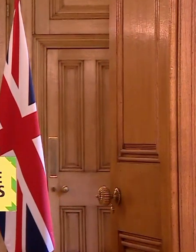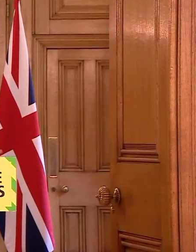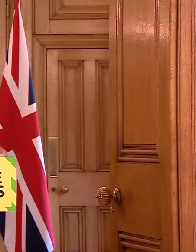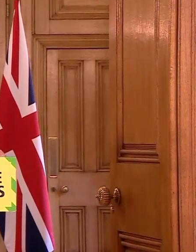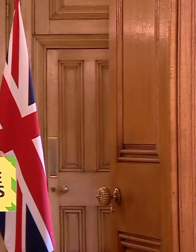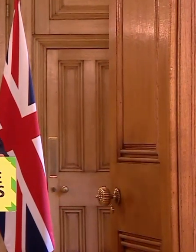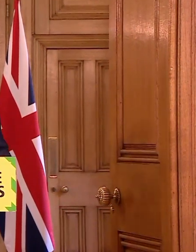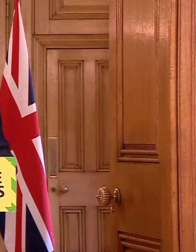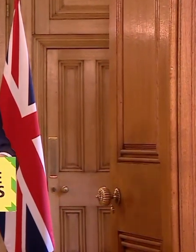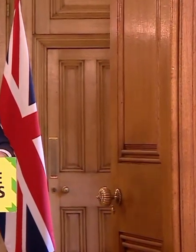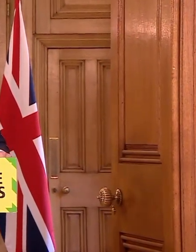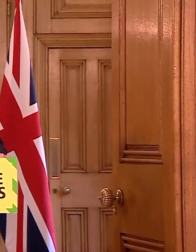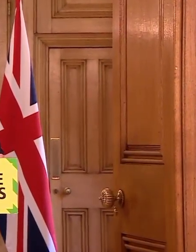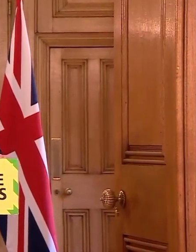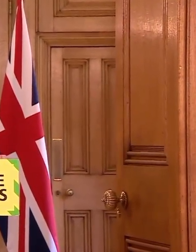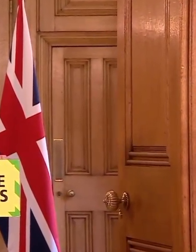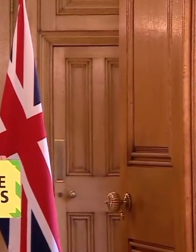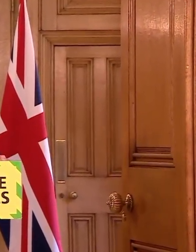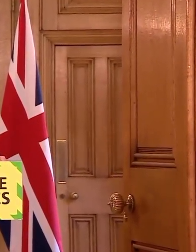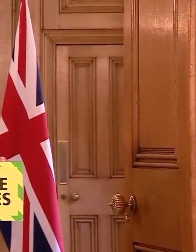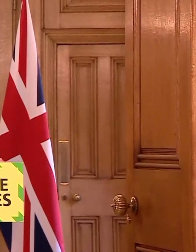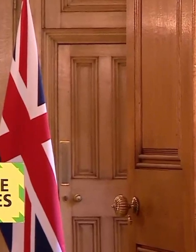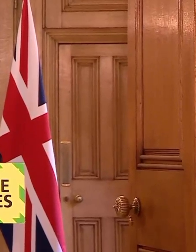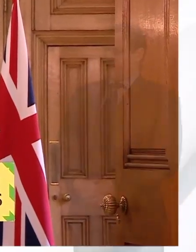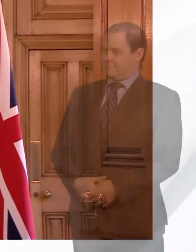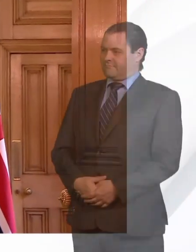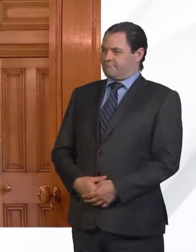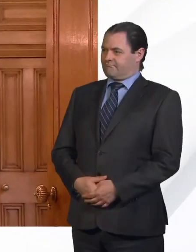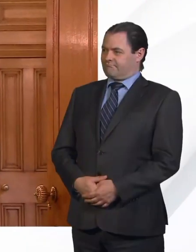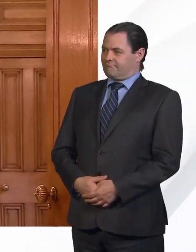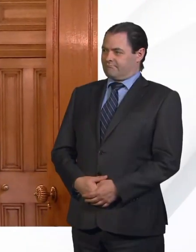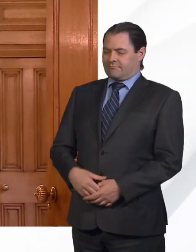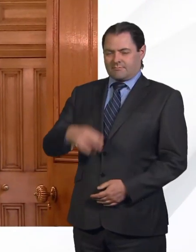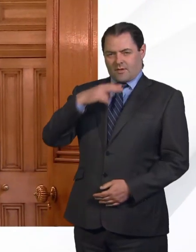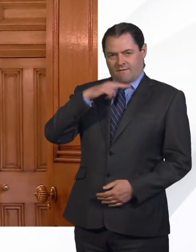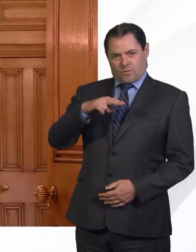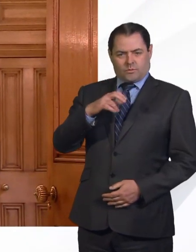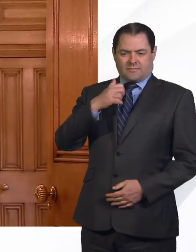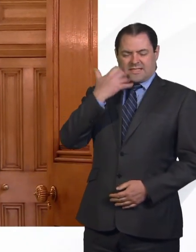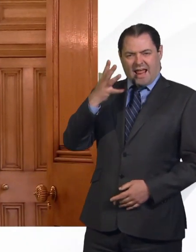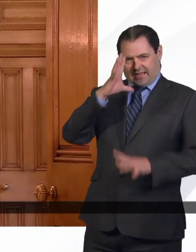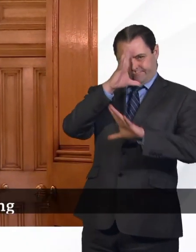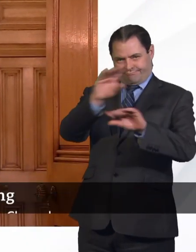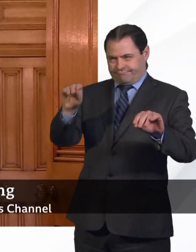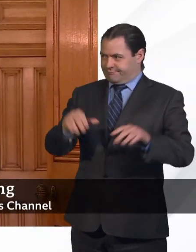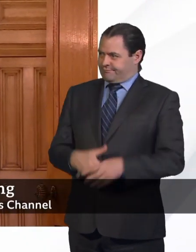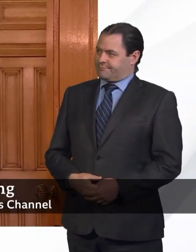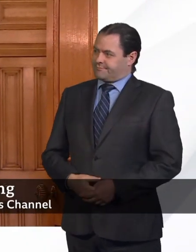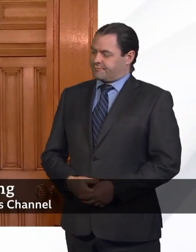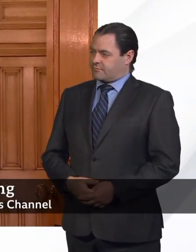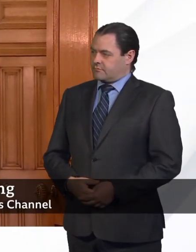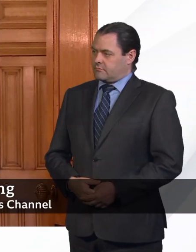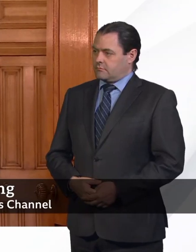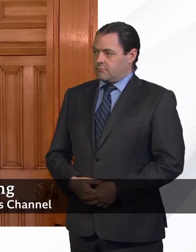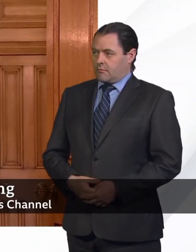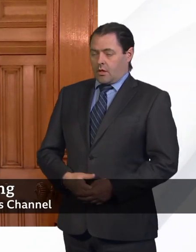Let's go straight to Downing Street, Matt Hancock. afternoon and welcome to Downing Street for the daily coronavirus briefing. In keeping with the